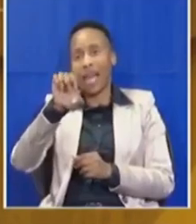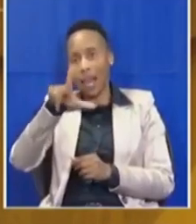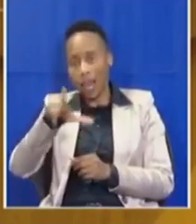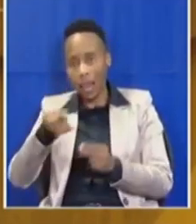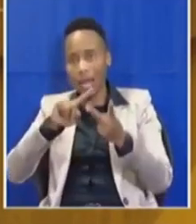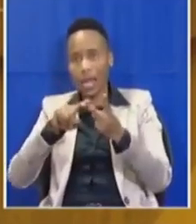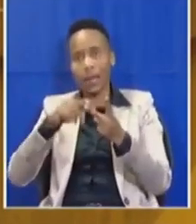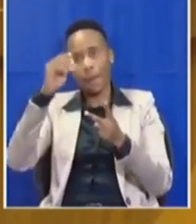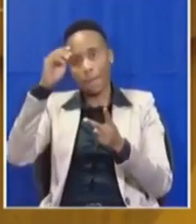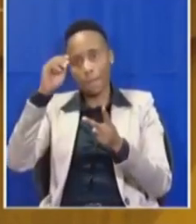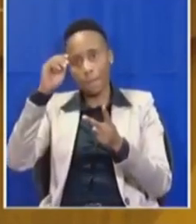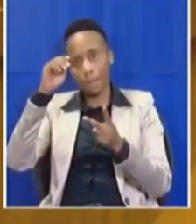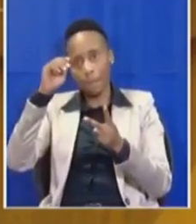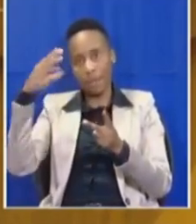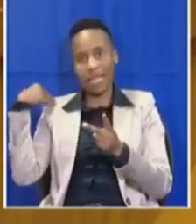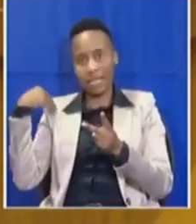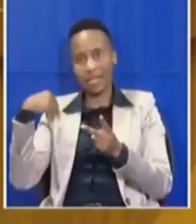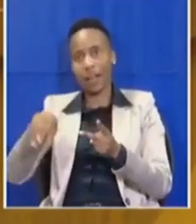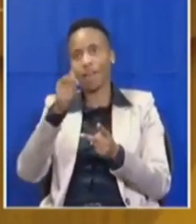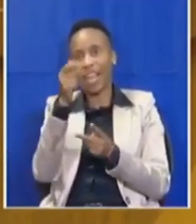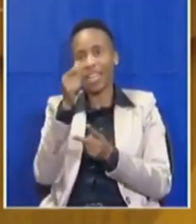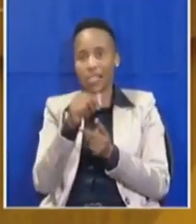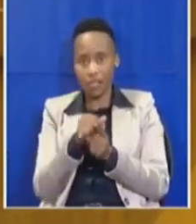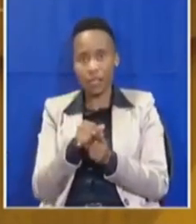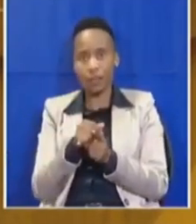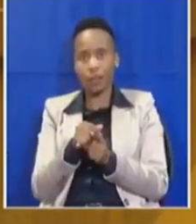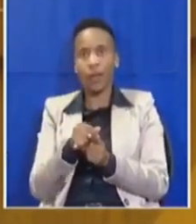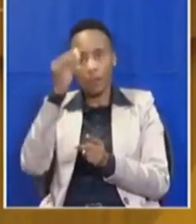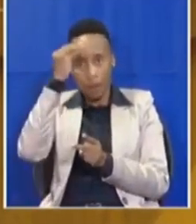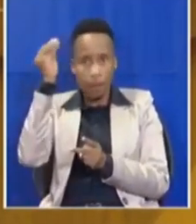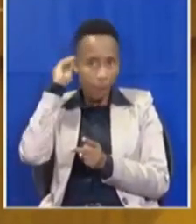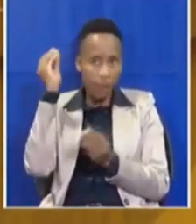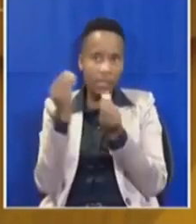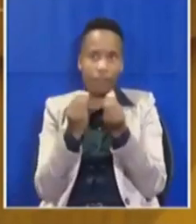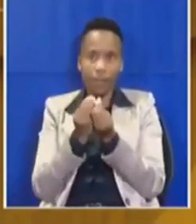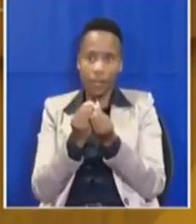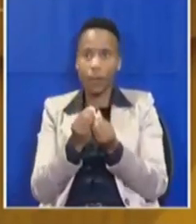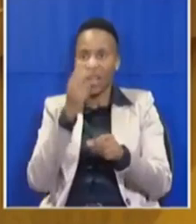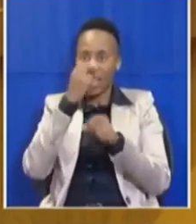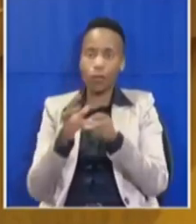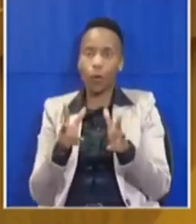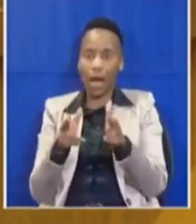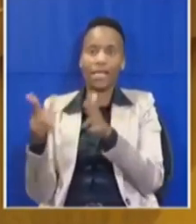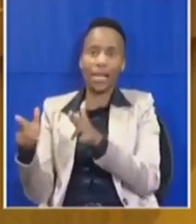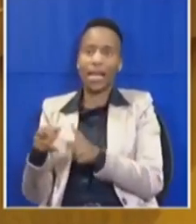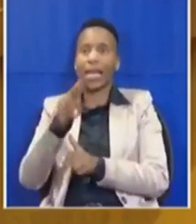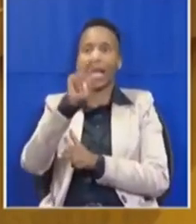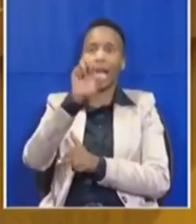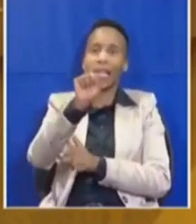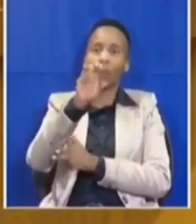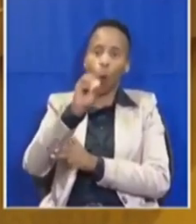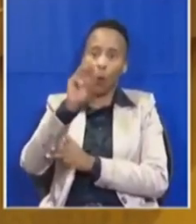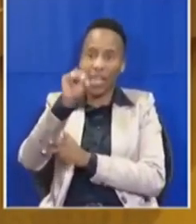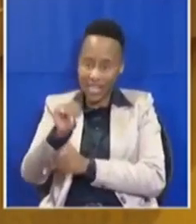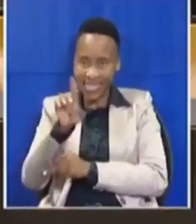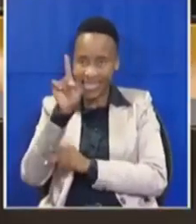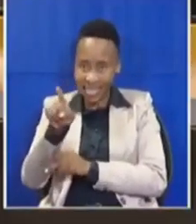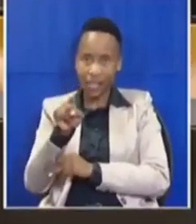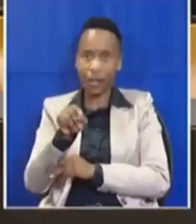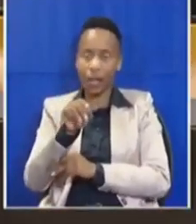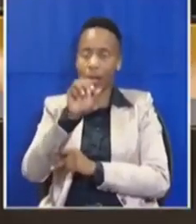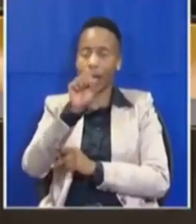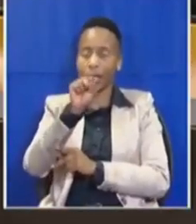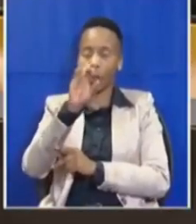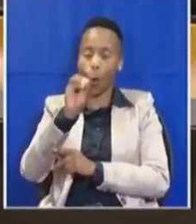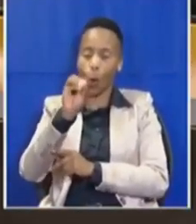Number one, I believe we must cut loose SOEs that are dragging us down. Yes, we must privatize